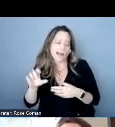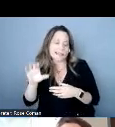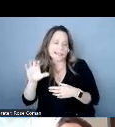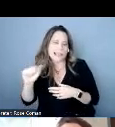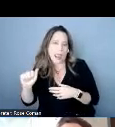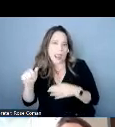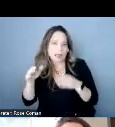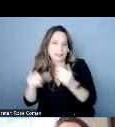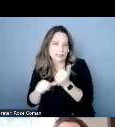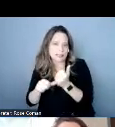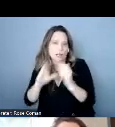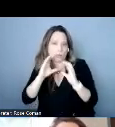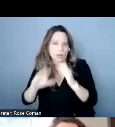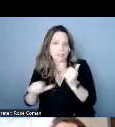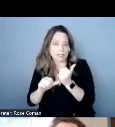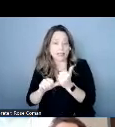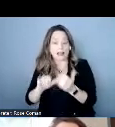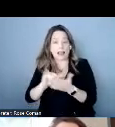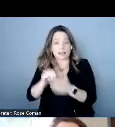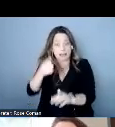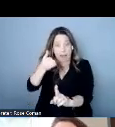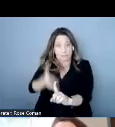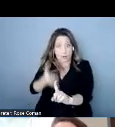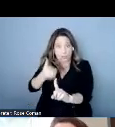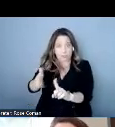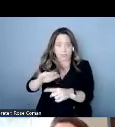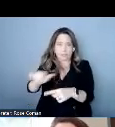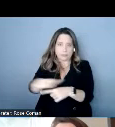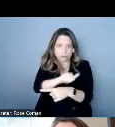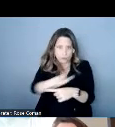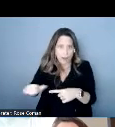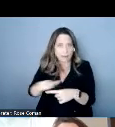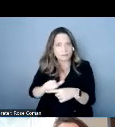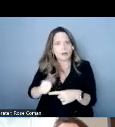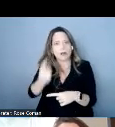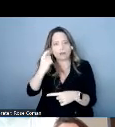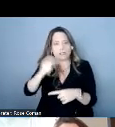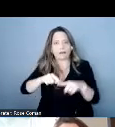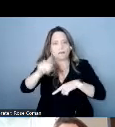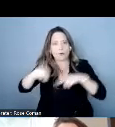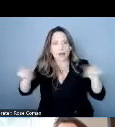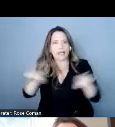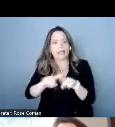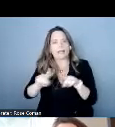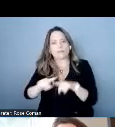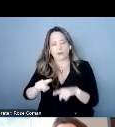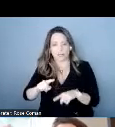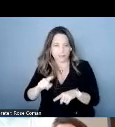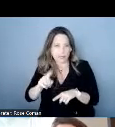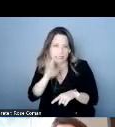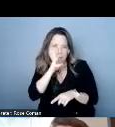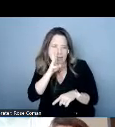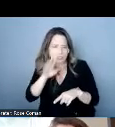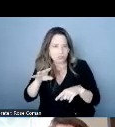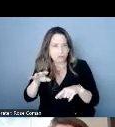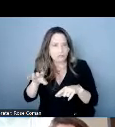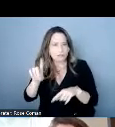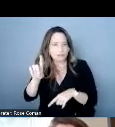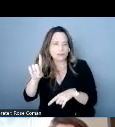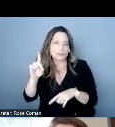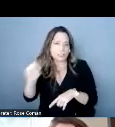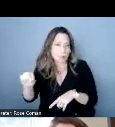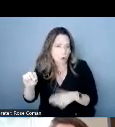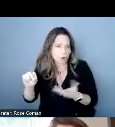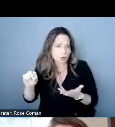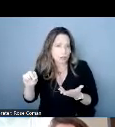trained in understanding a variety of speech disorders and they repeat to the